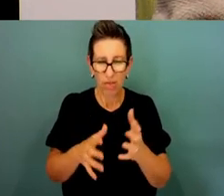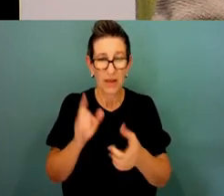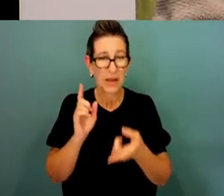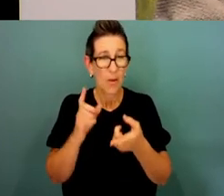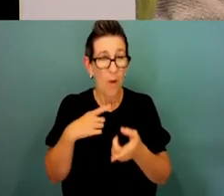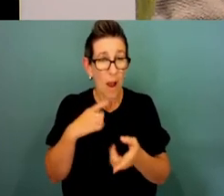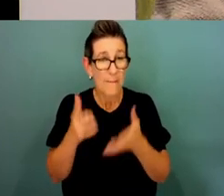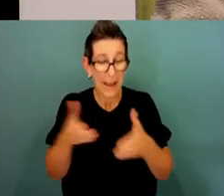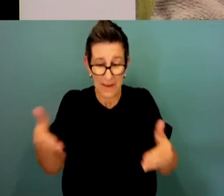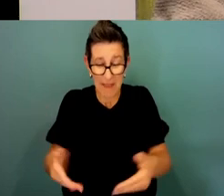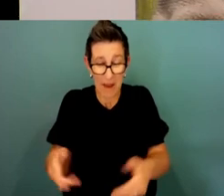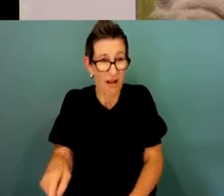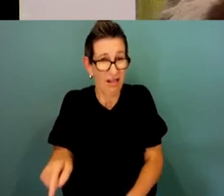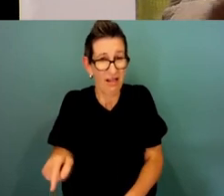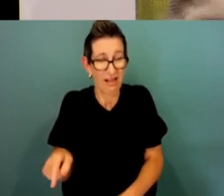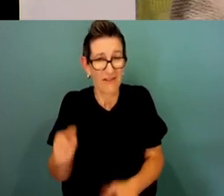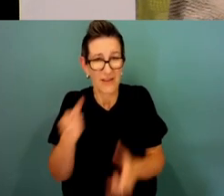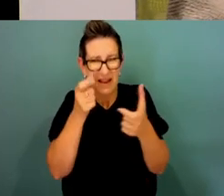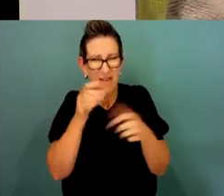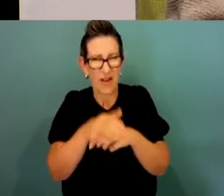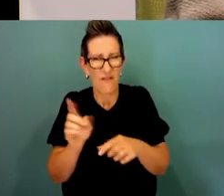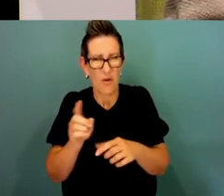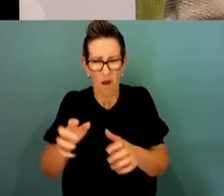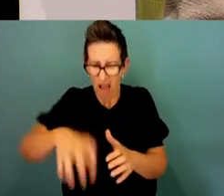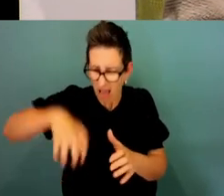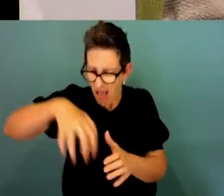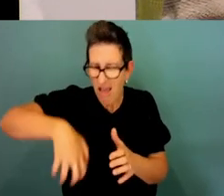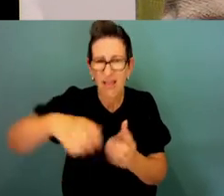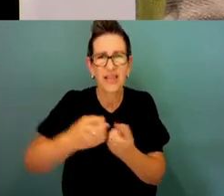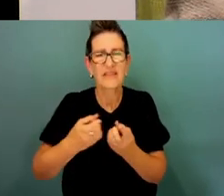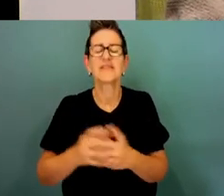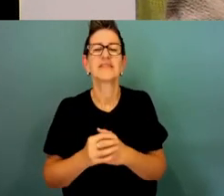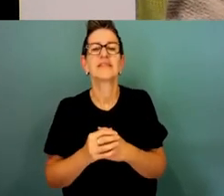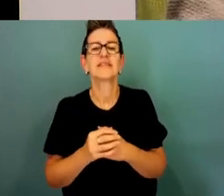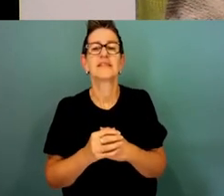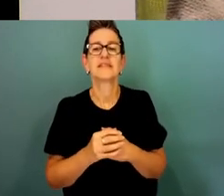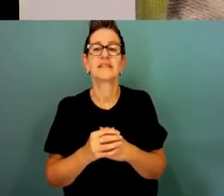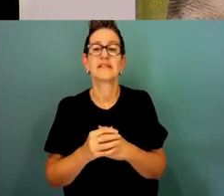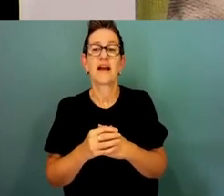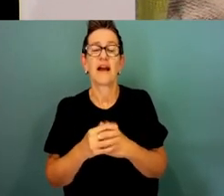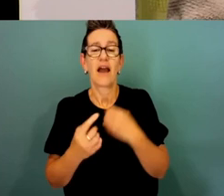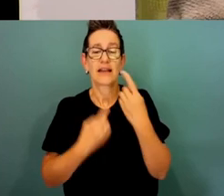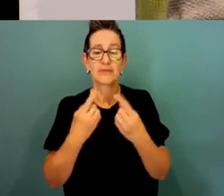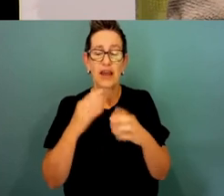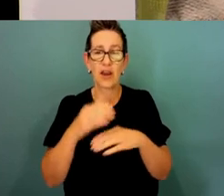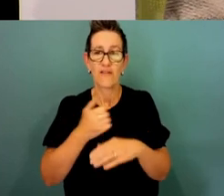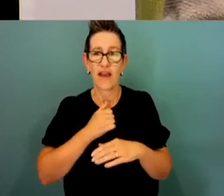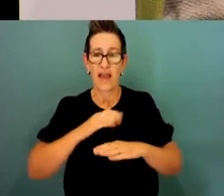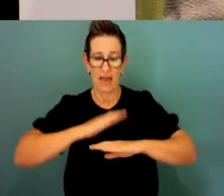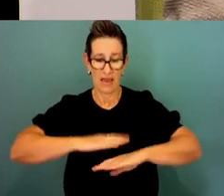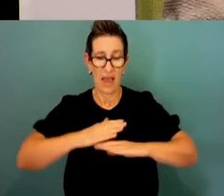What else do I do? That's about it, I guess. Well, I show people about some of our traditional land management practices.